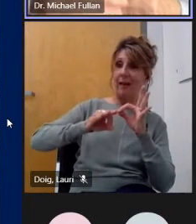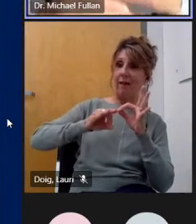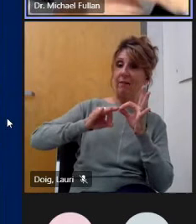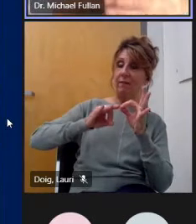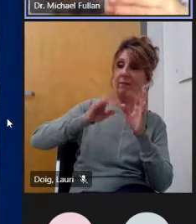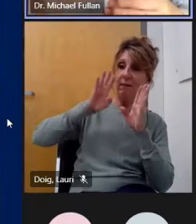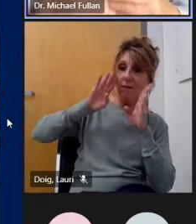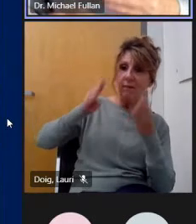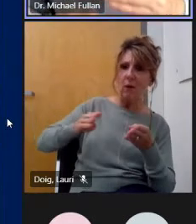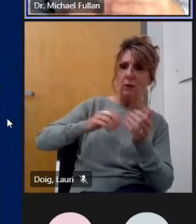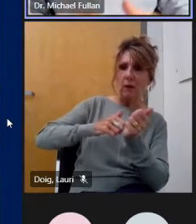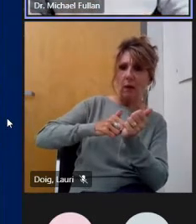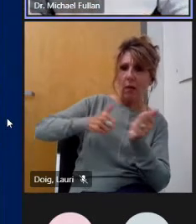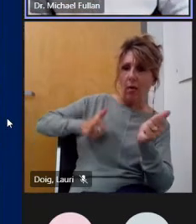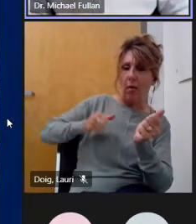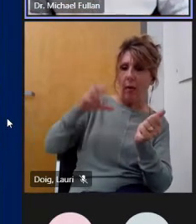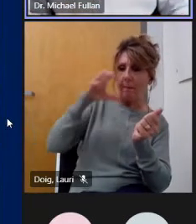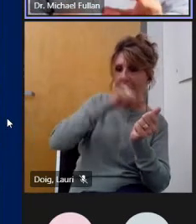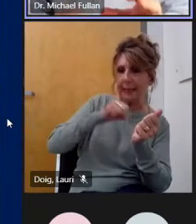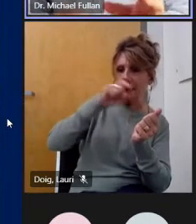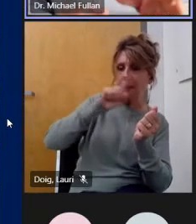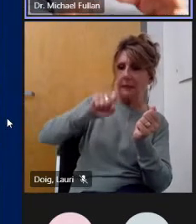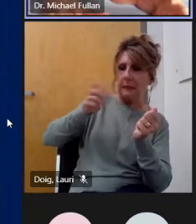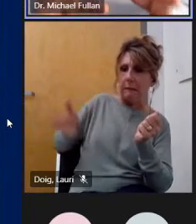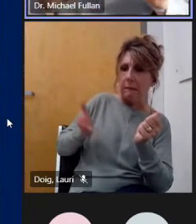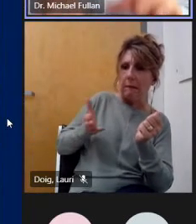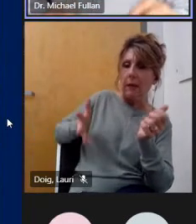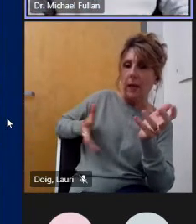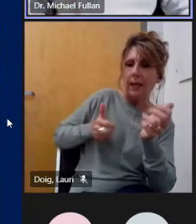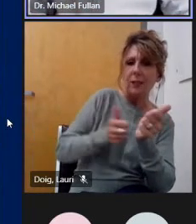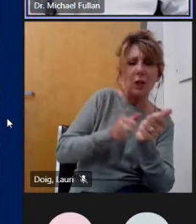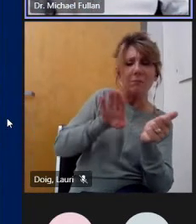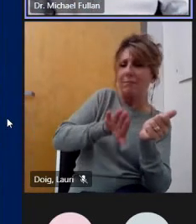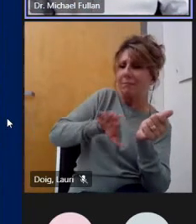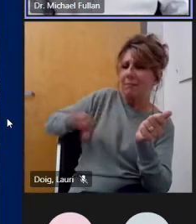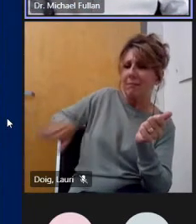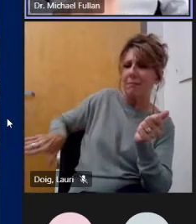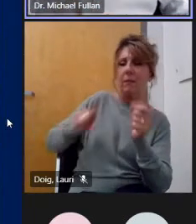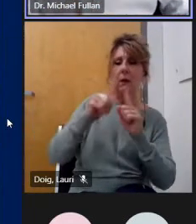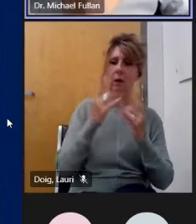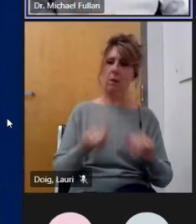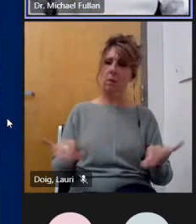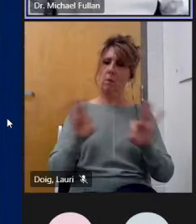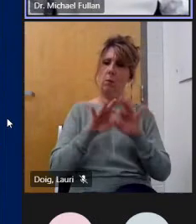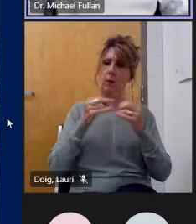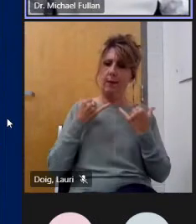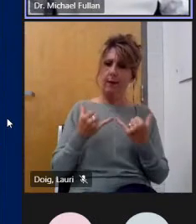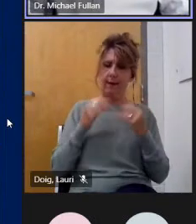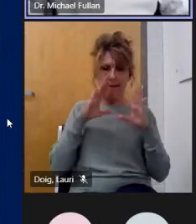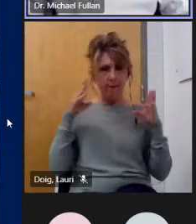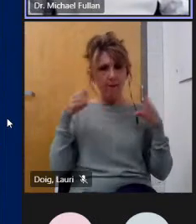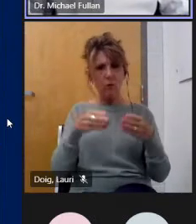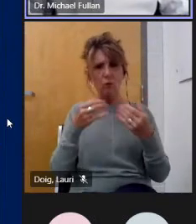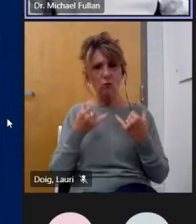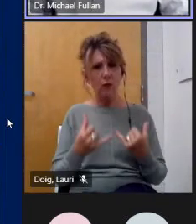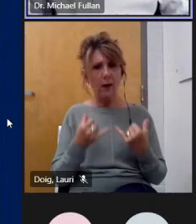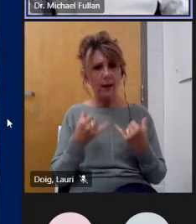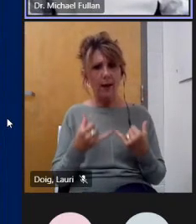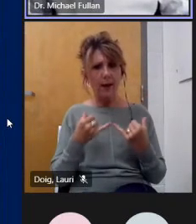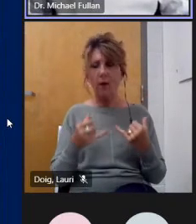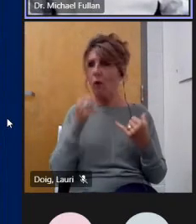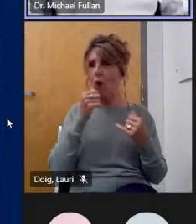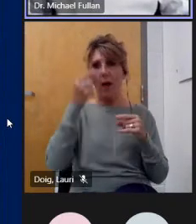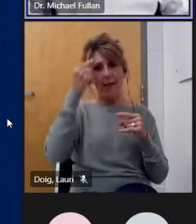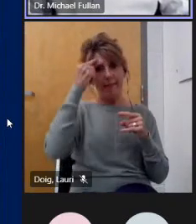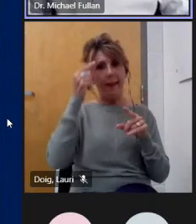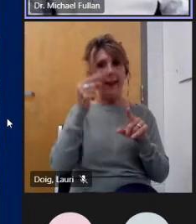okay here's what we need to do uh immediately as we're dealing with the present time uh right the right driver's paper we'll come back to later